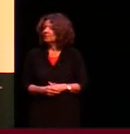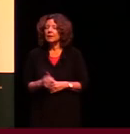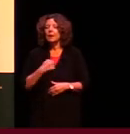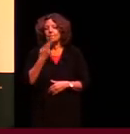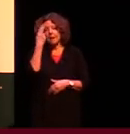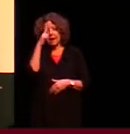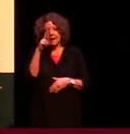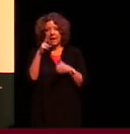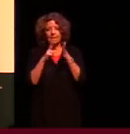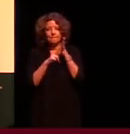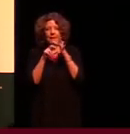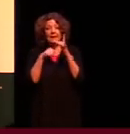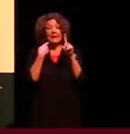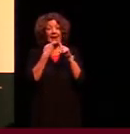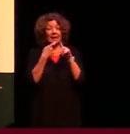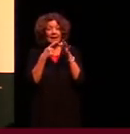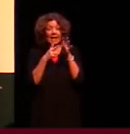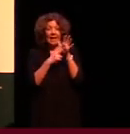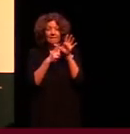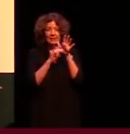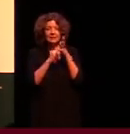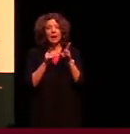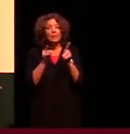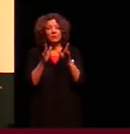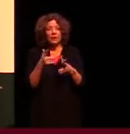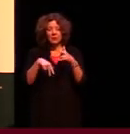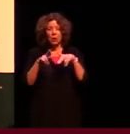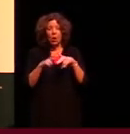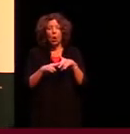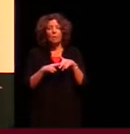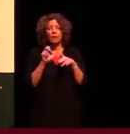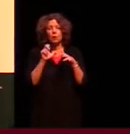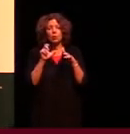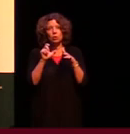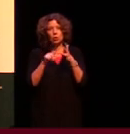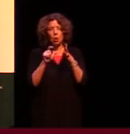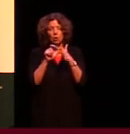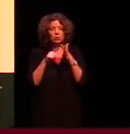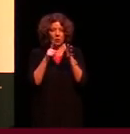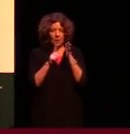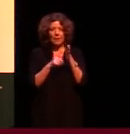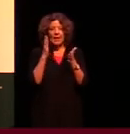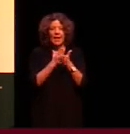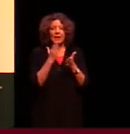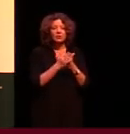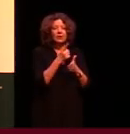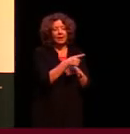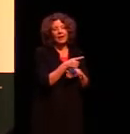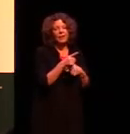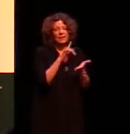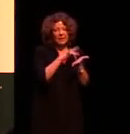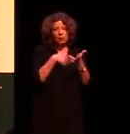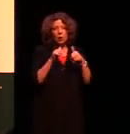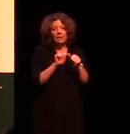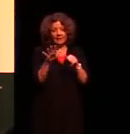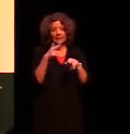My name is Nick Evans. I'm the director of CODAL, the Australian Research Council Centre of Excellence